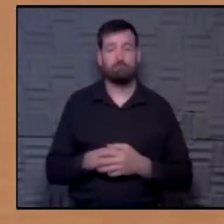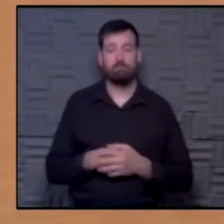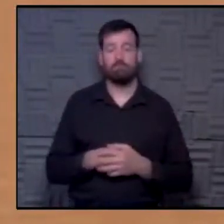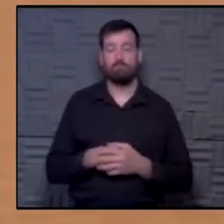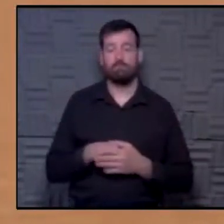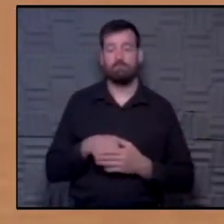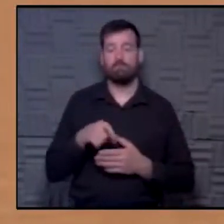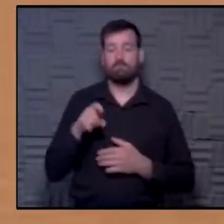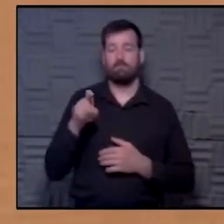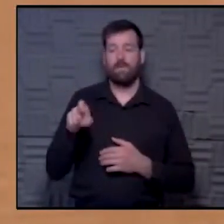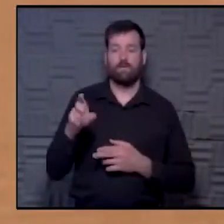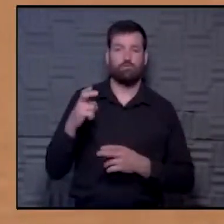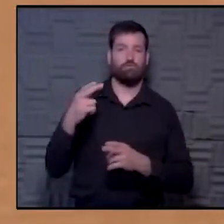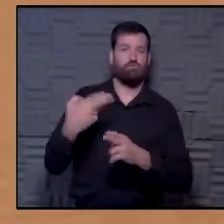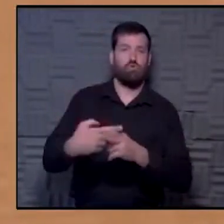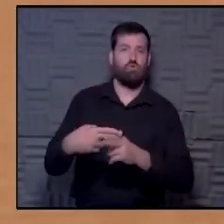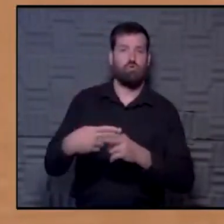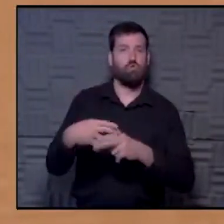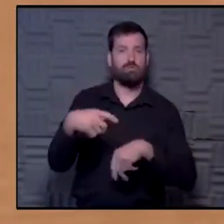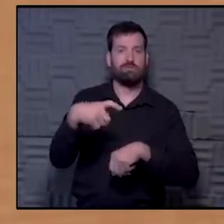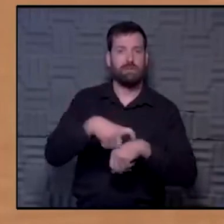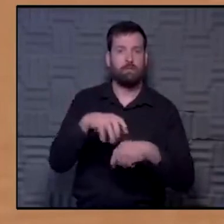his time of death.